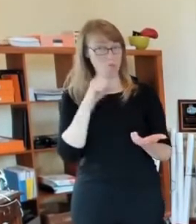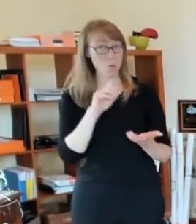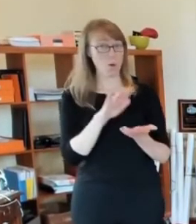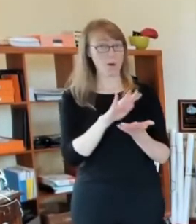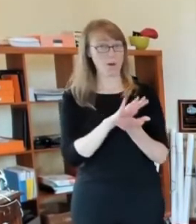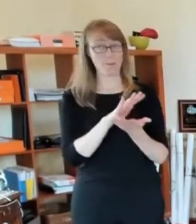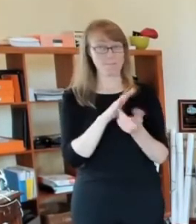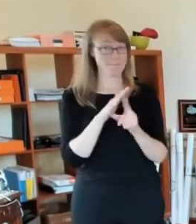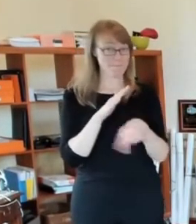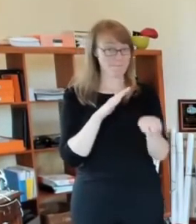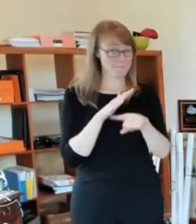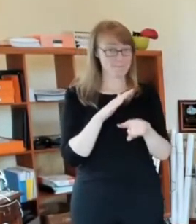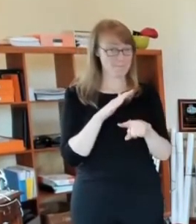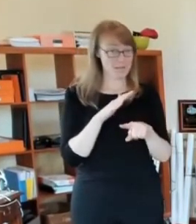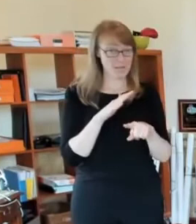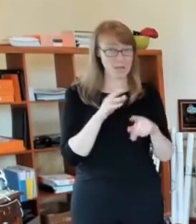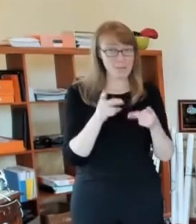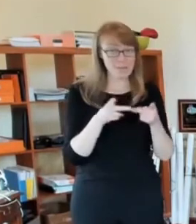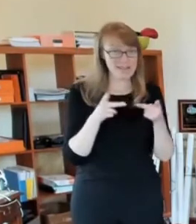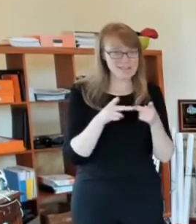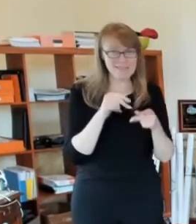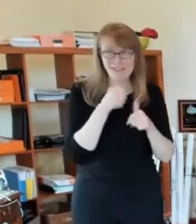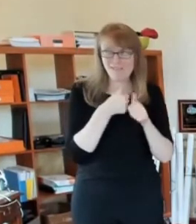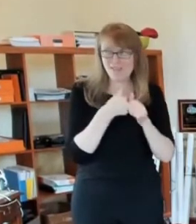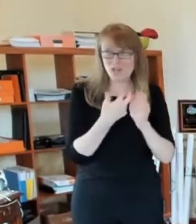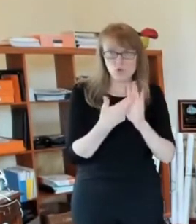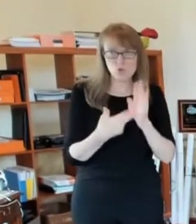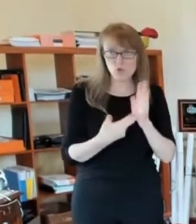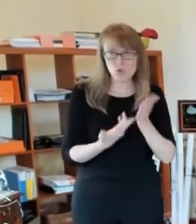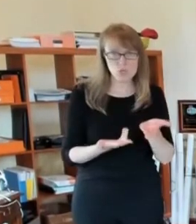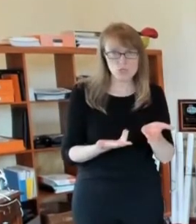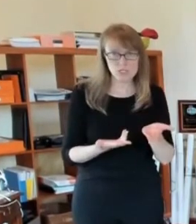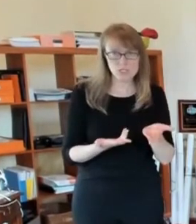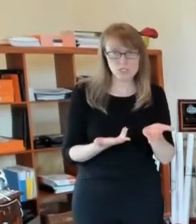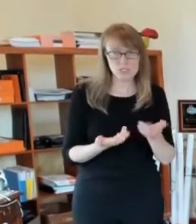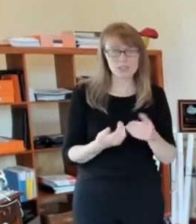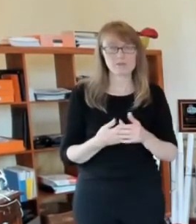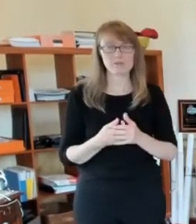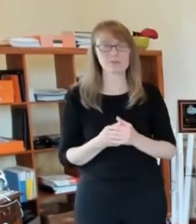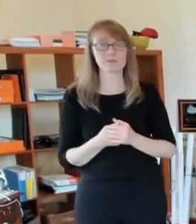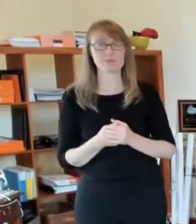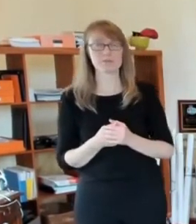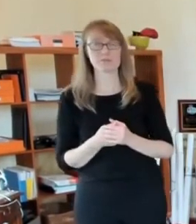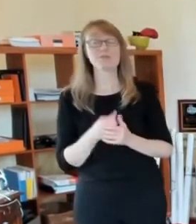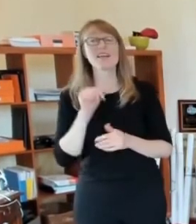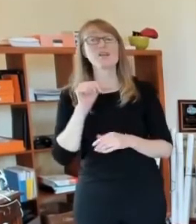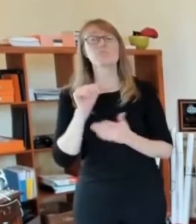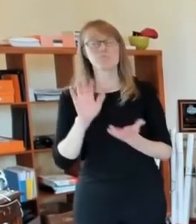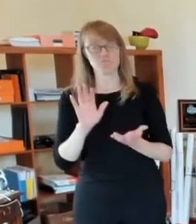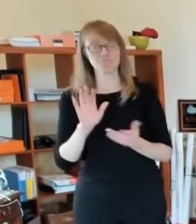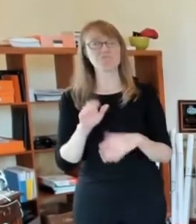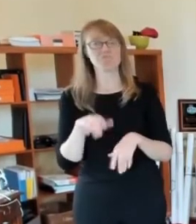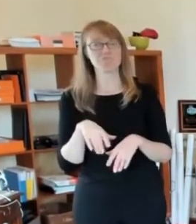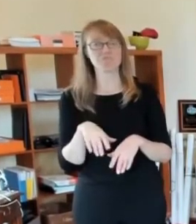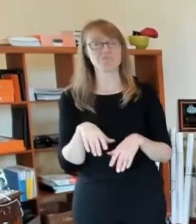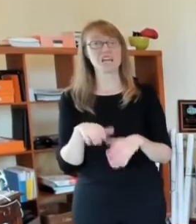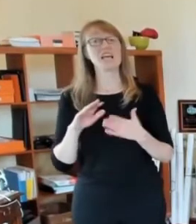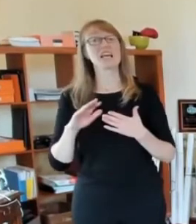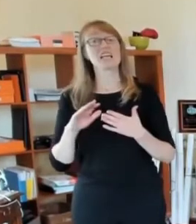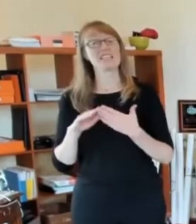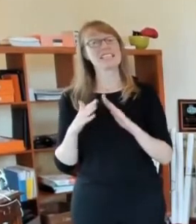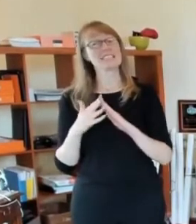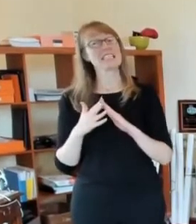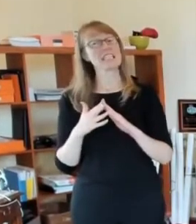That's Caleb who asked that. So Caleb, the city, uh, is in contact with businesses that are not, uh, forcing